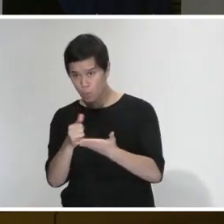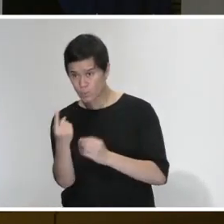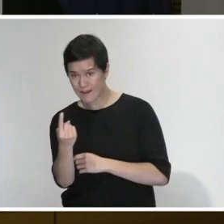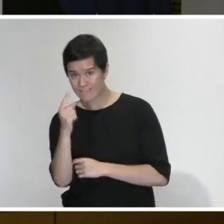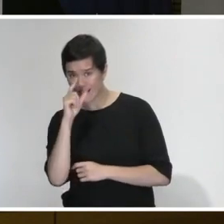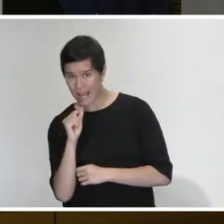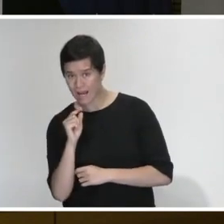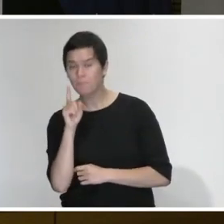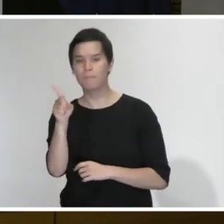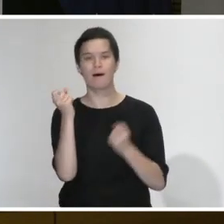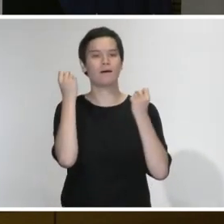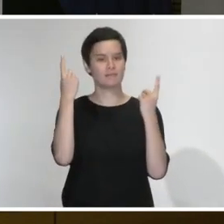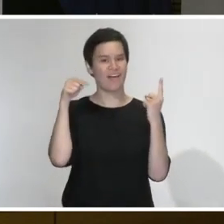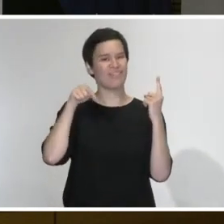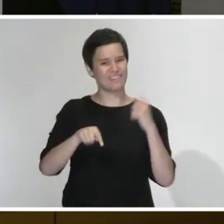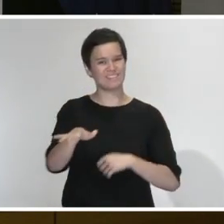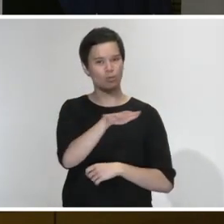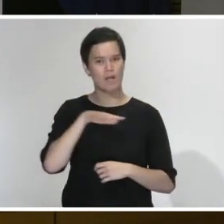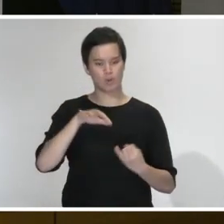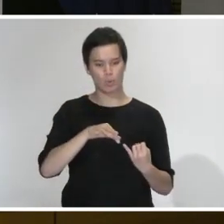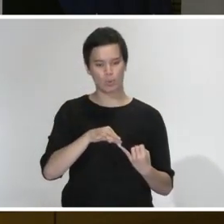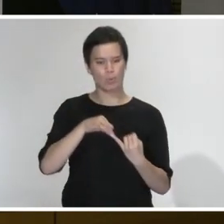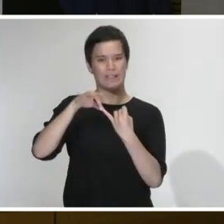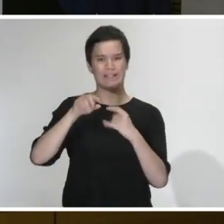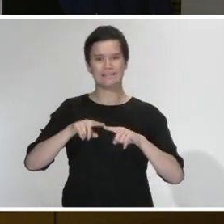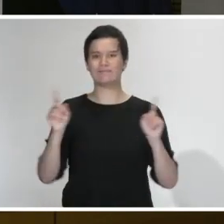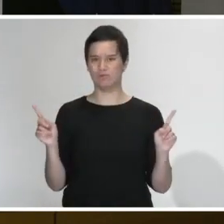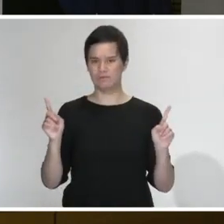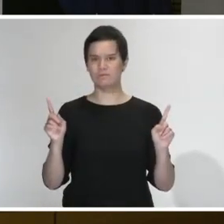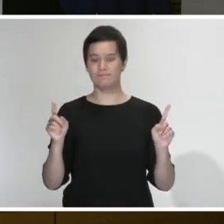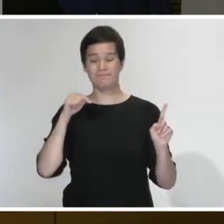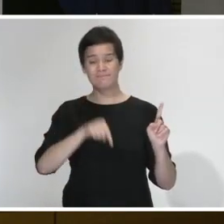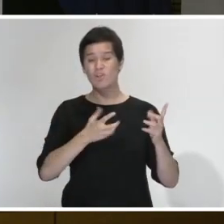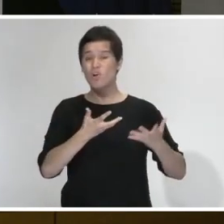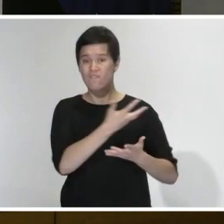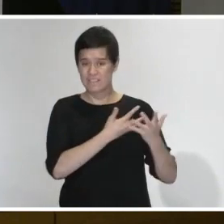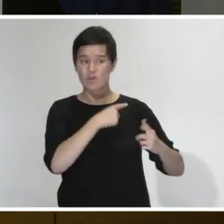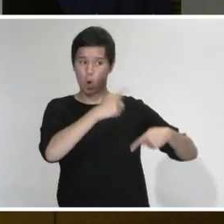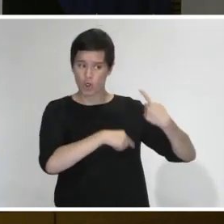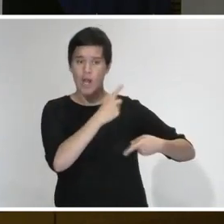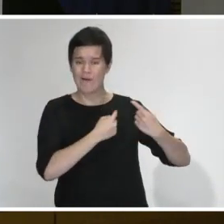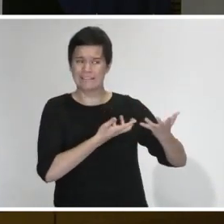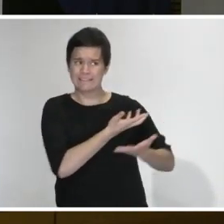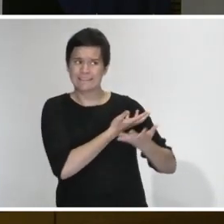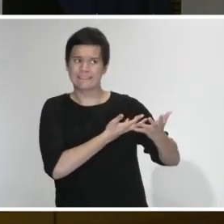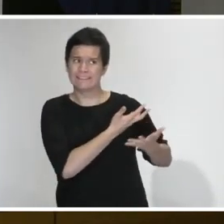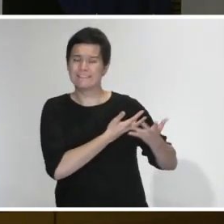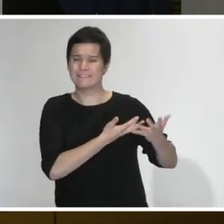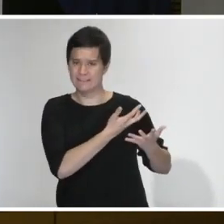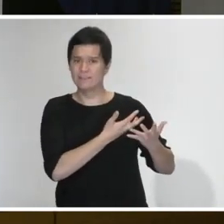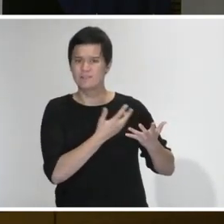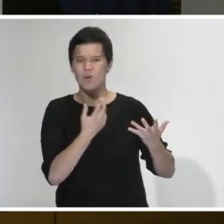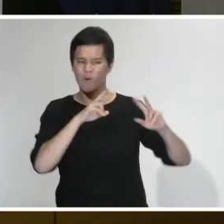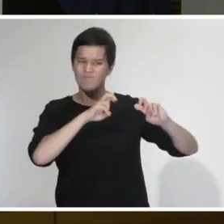particular times. And so this is a bit of an ongoing discussion with ministers, something that we have had raised with us and that we are looking at.